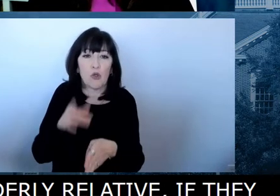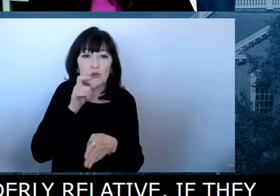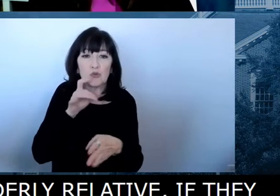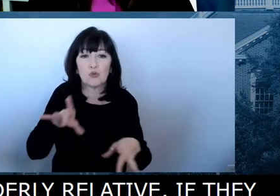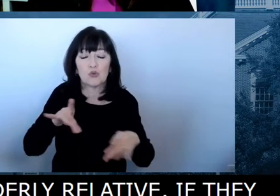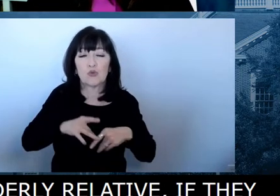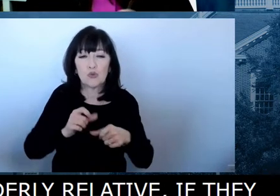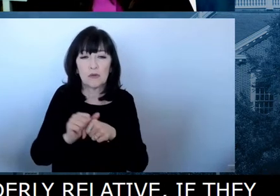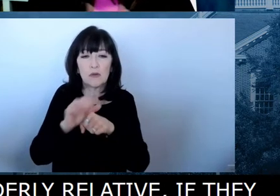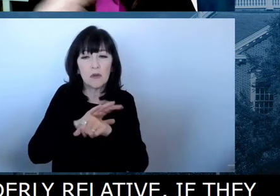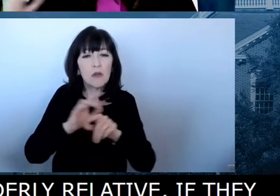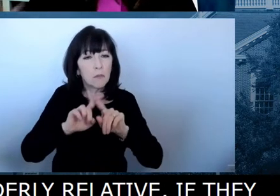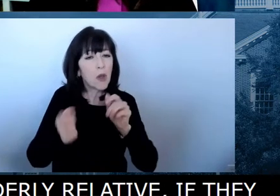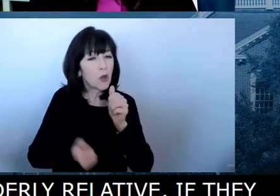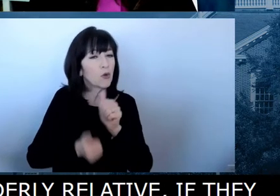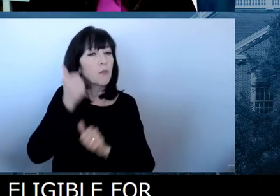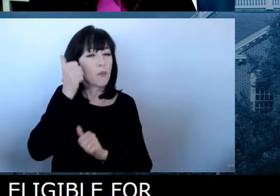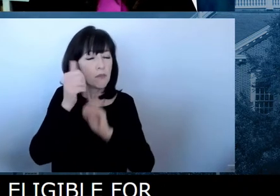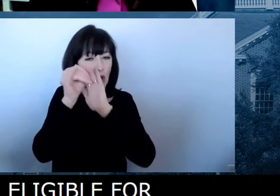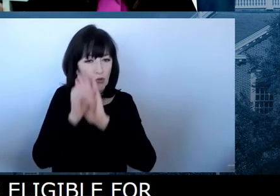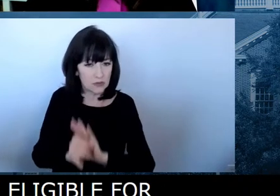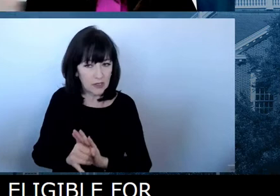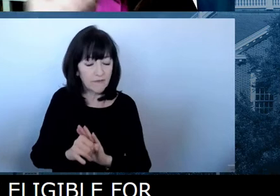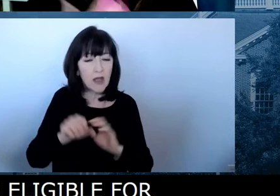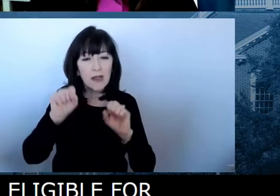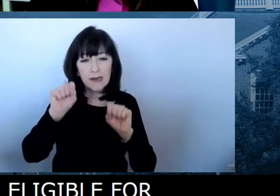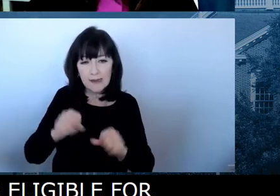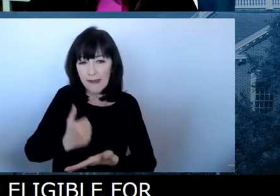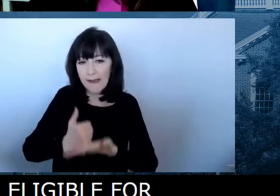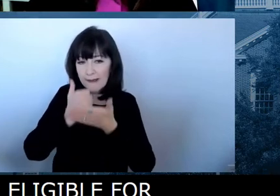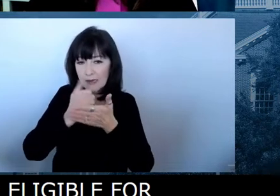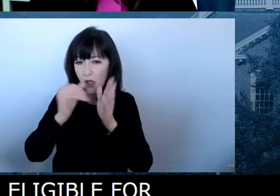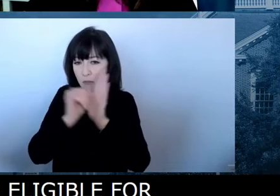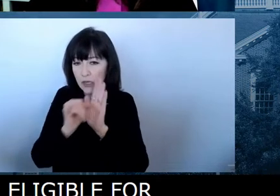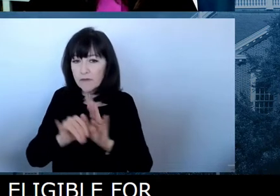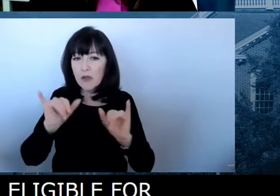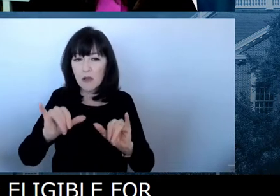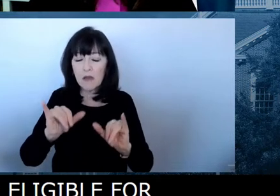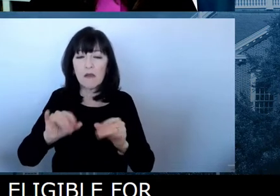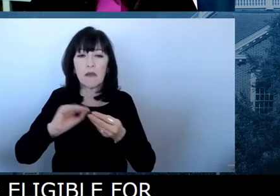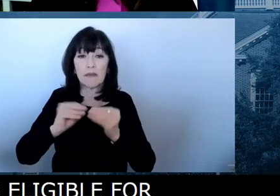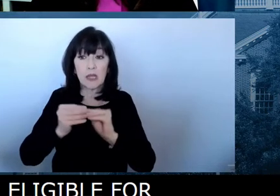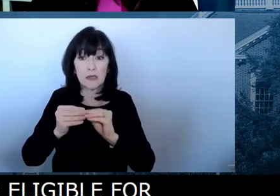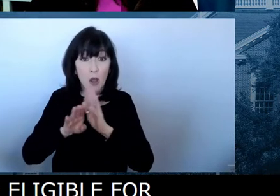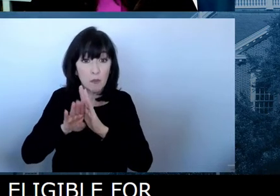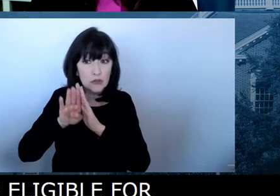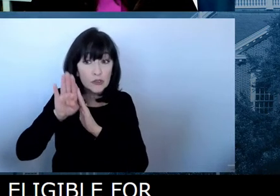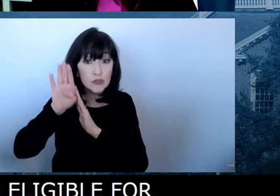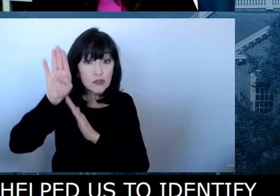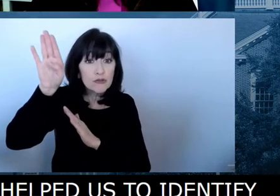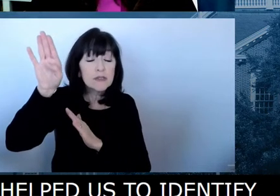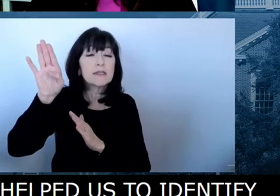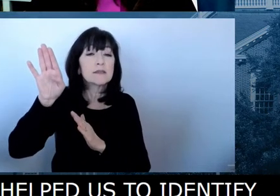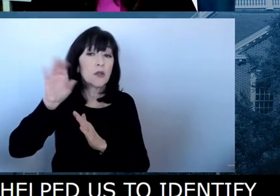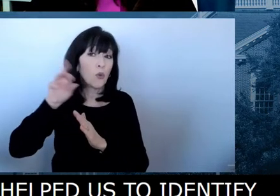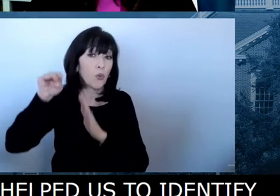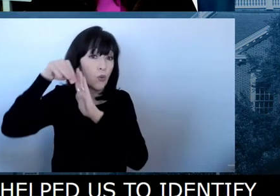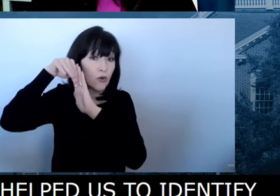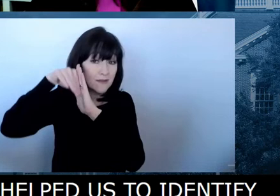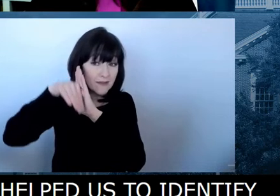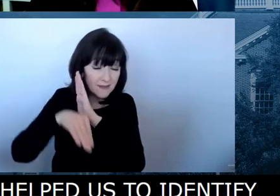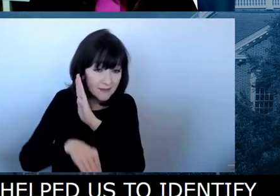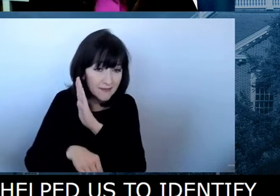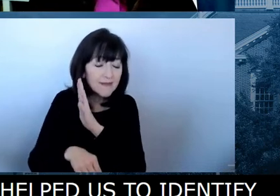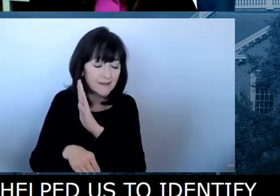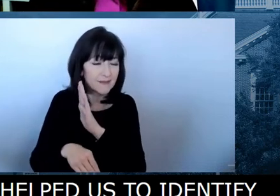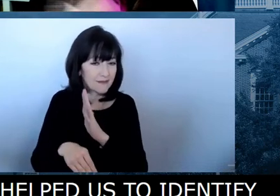identify the trends of when cases are increasing. Um, and when, again, the position we're in now where the cases are starting to